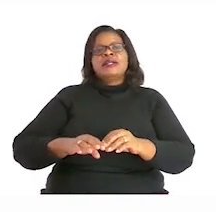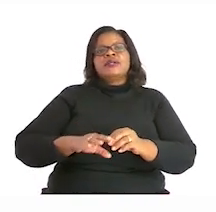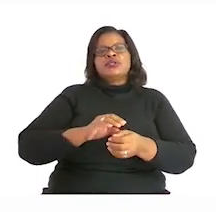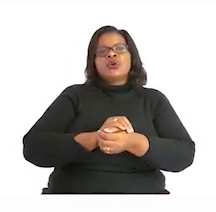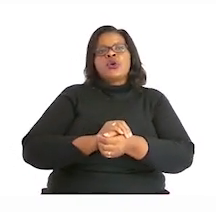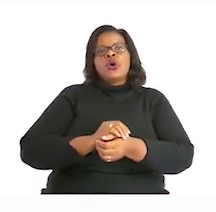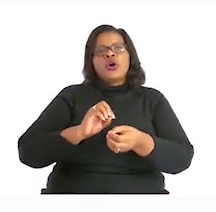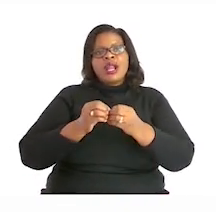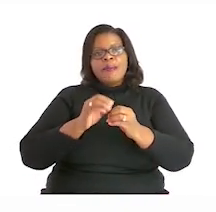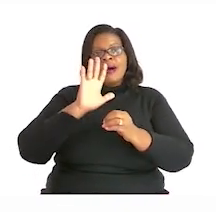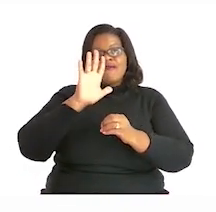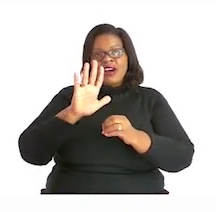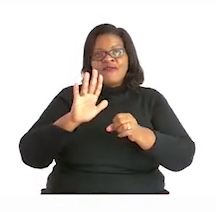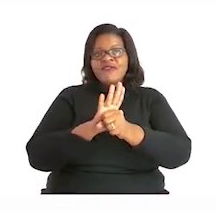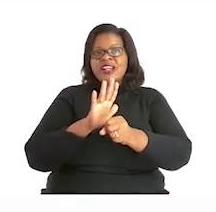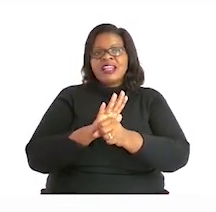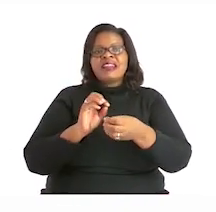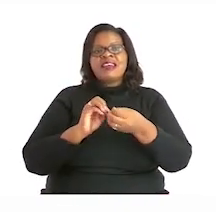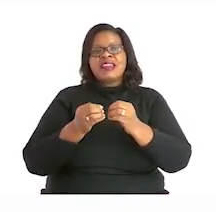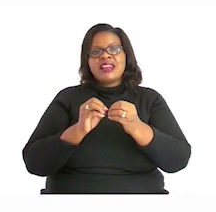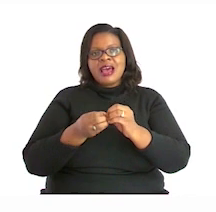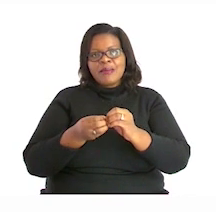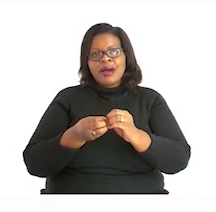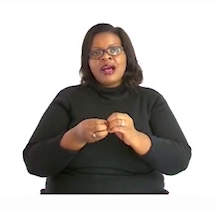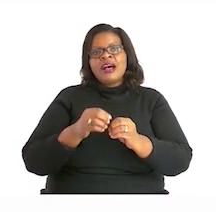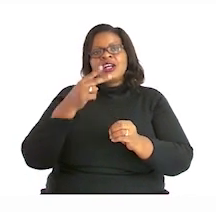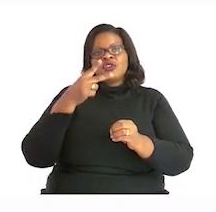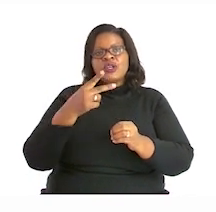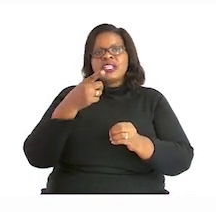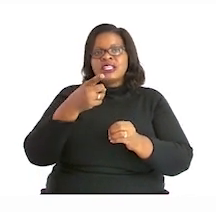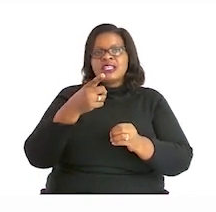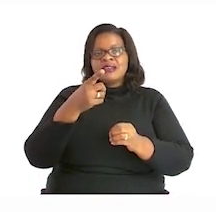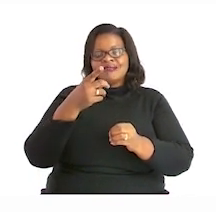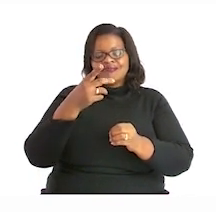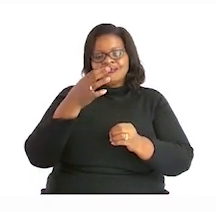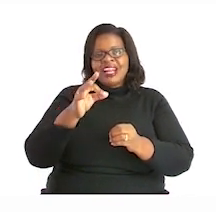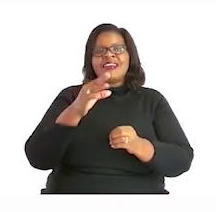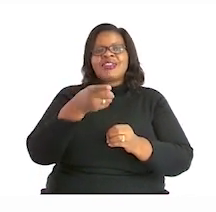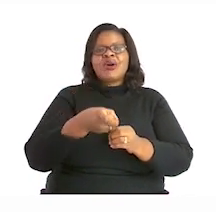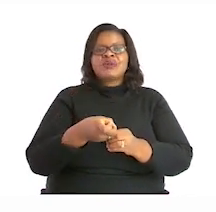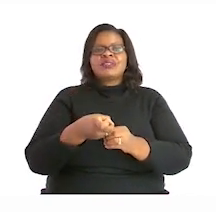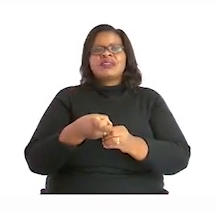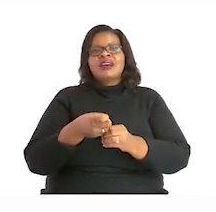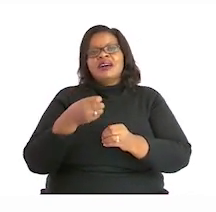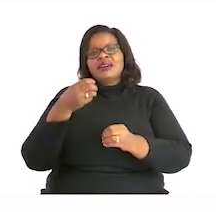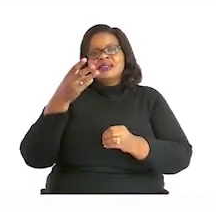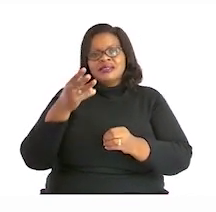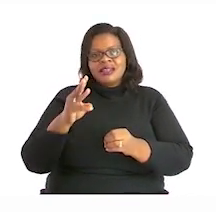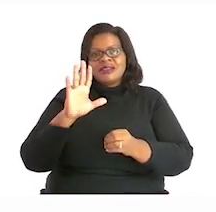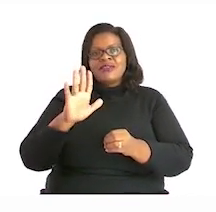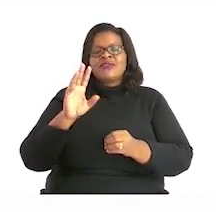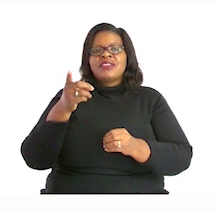fill in the number 29,653 in the place value chart